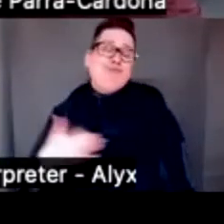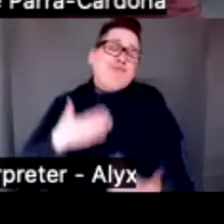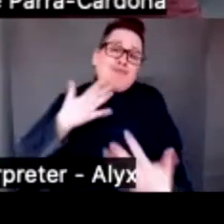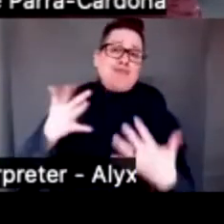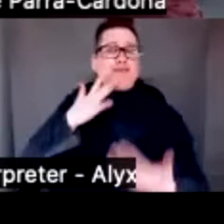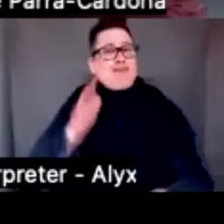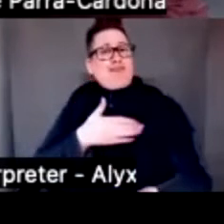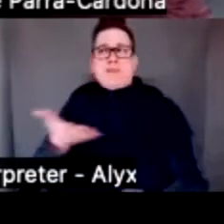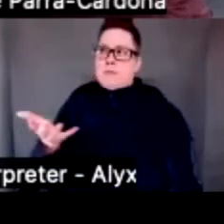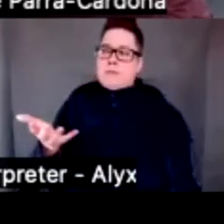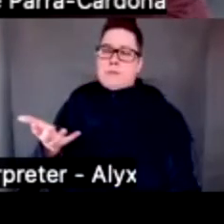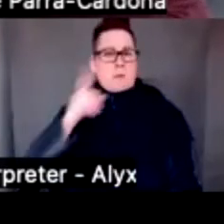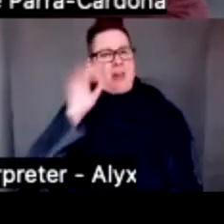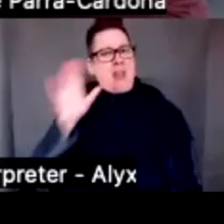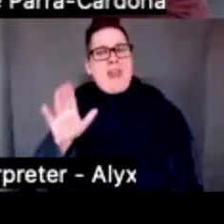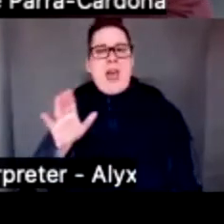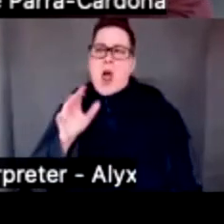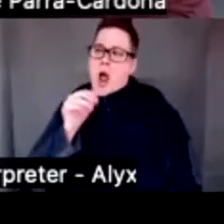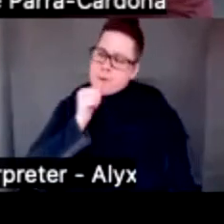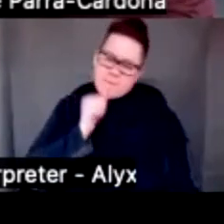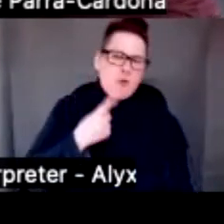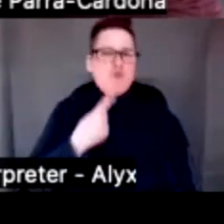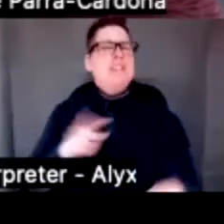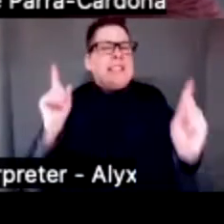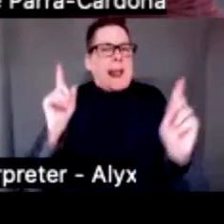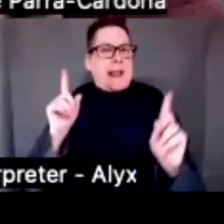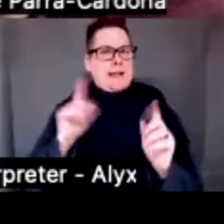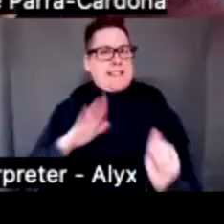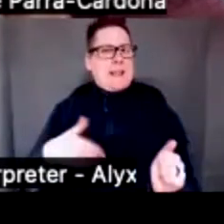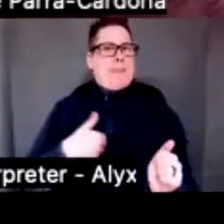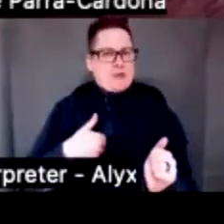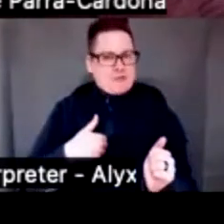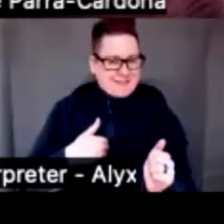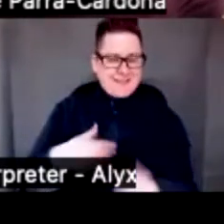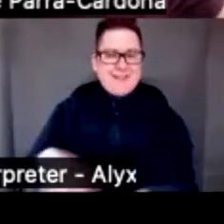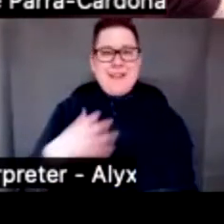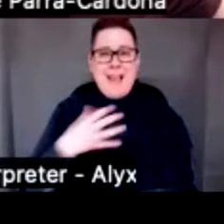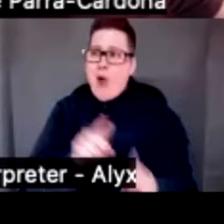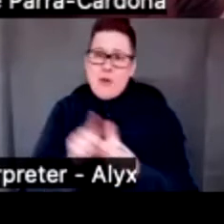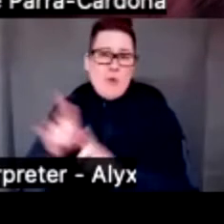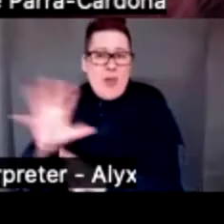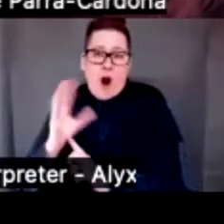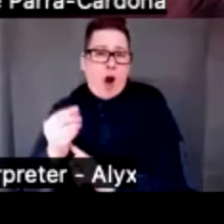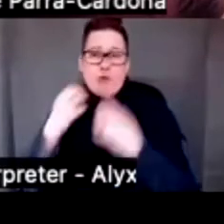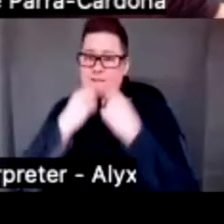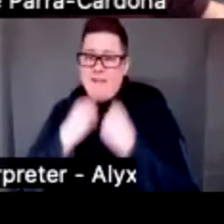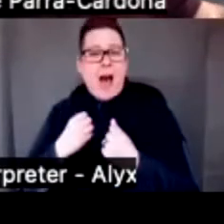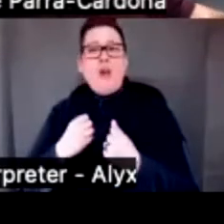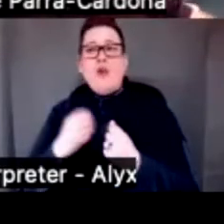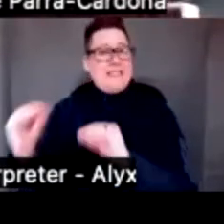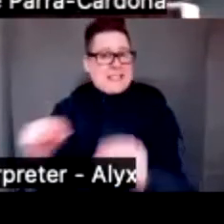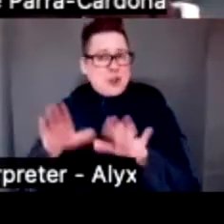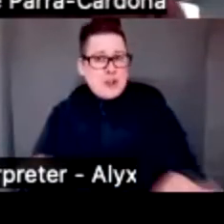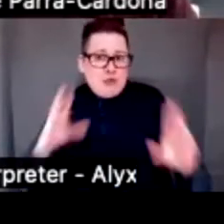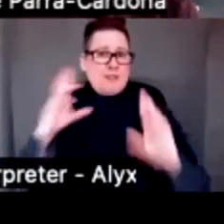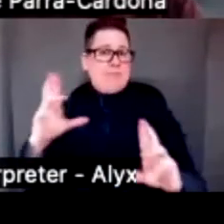resilience spirit of immigrants and also the cultural values. Latino values is to stealing your children to be respectful of others.